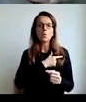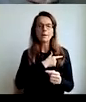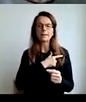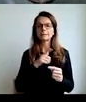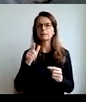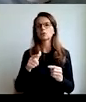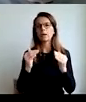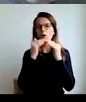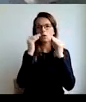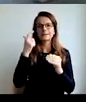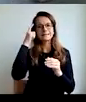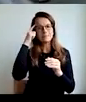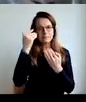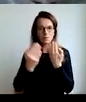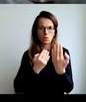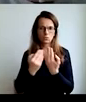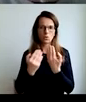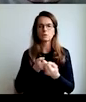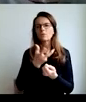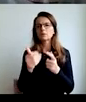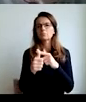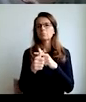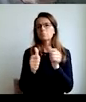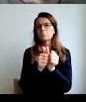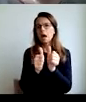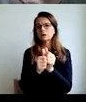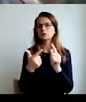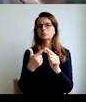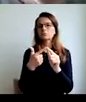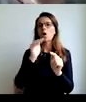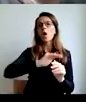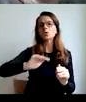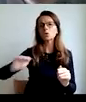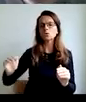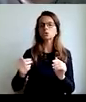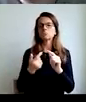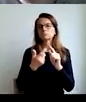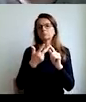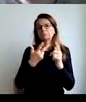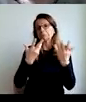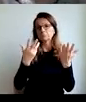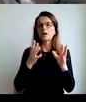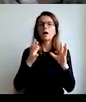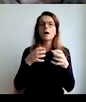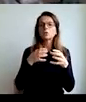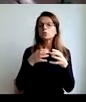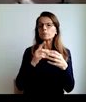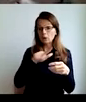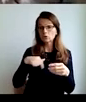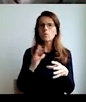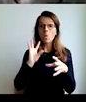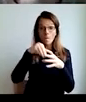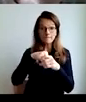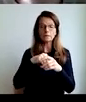is equal sensible relationship, you have love for children, your partner, and we are